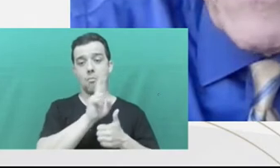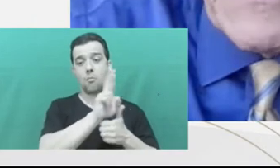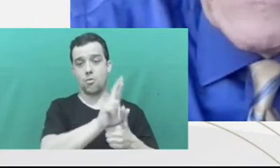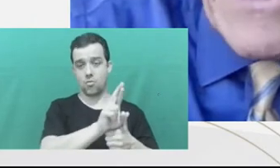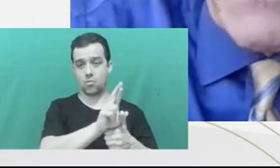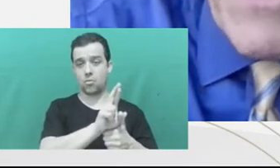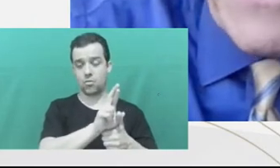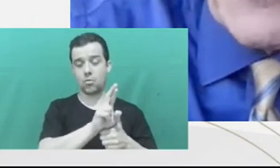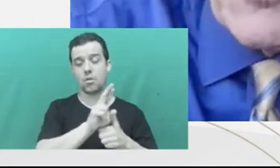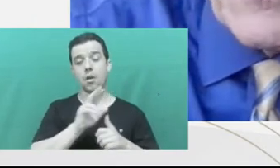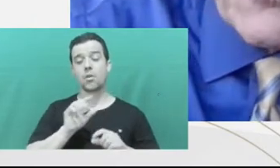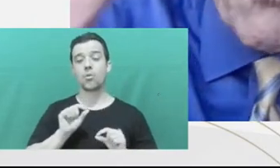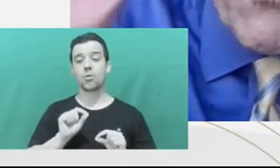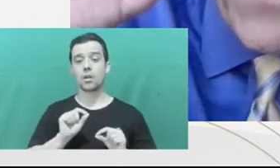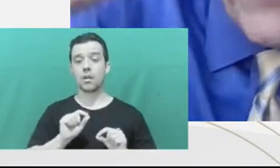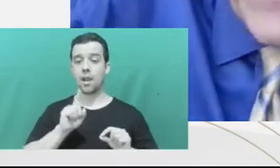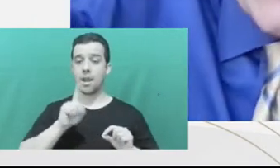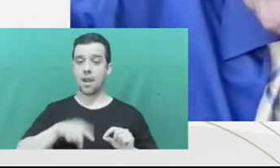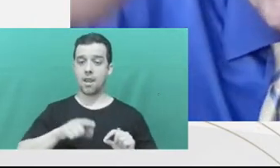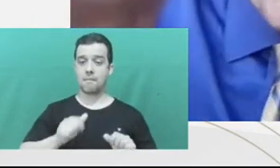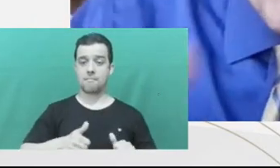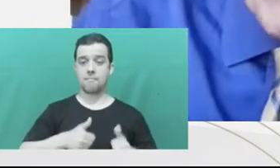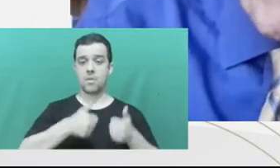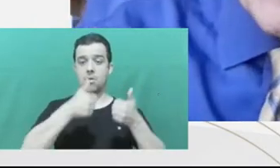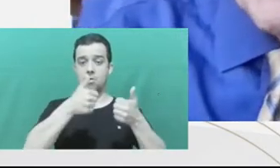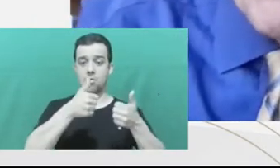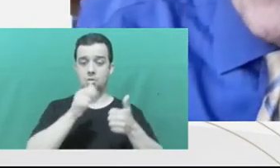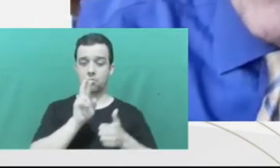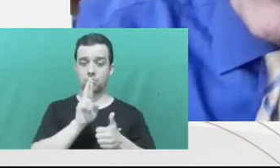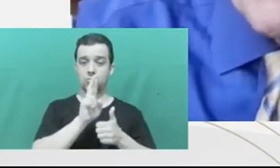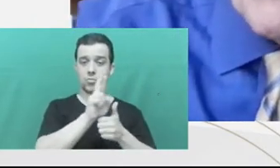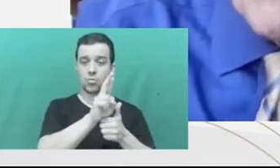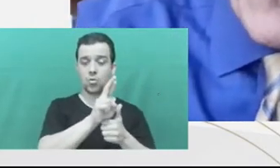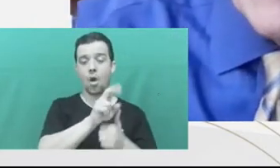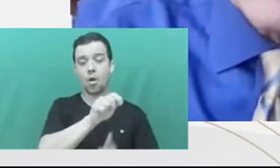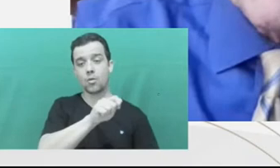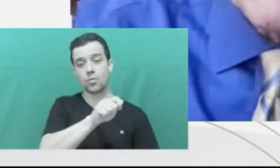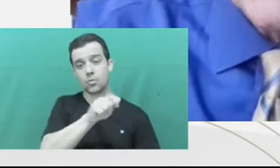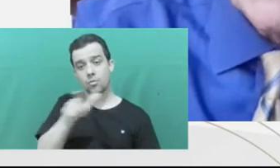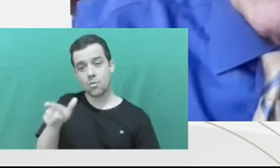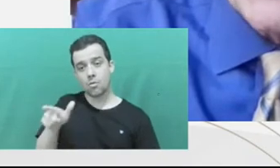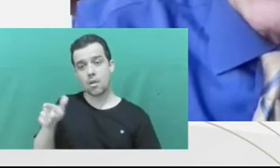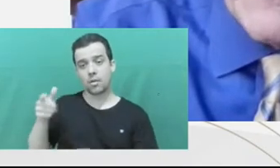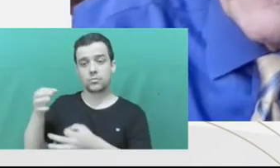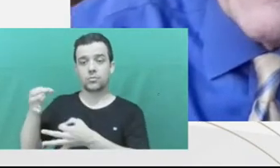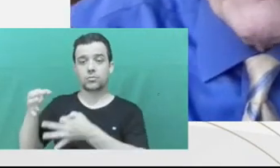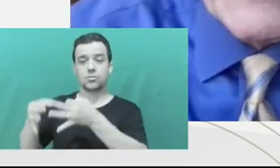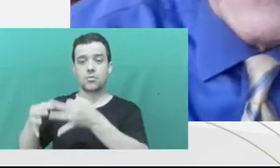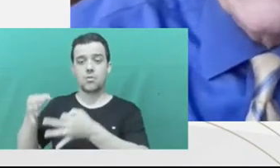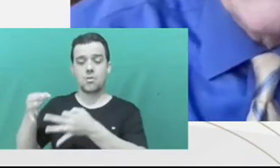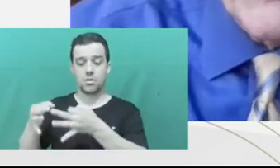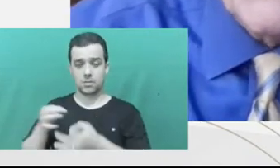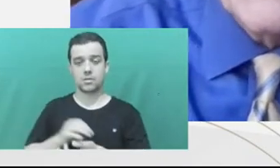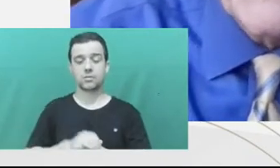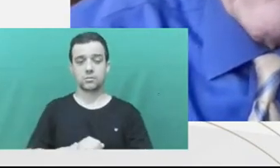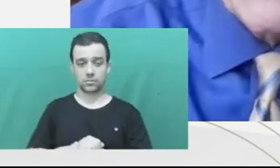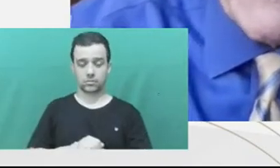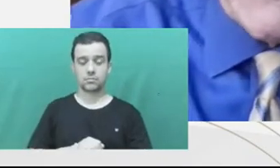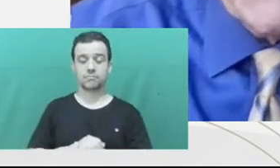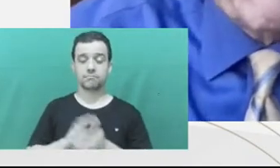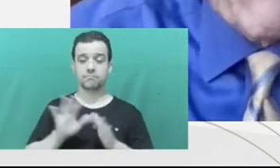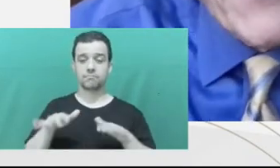That DA in Massachusetts who brought that pre-printed form with five separate charges, that was a case of